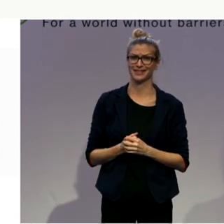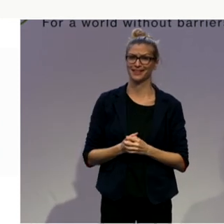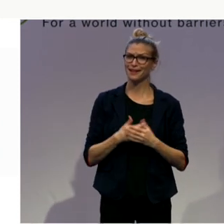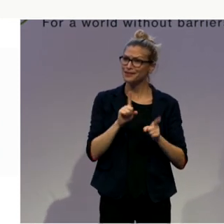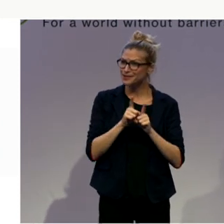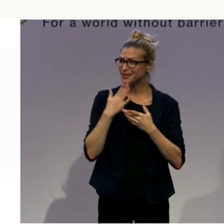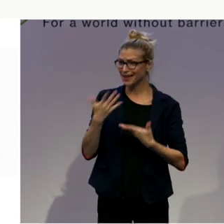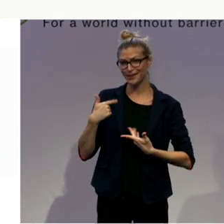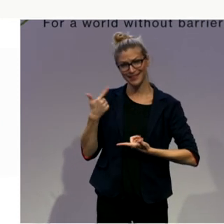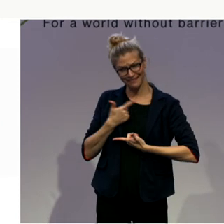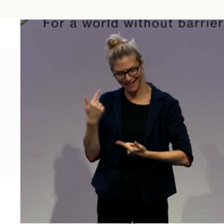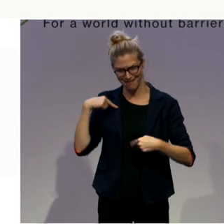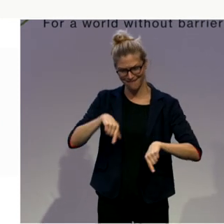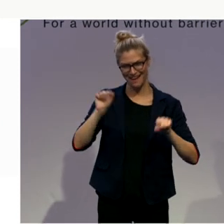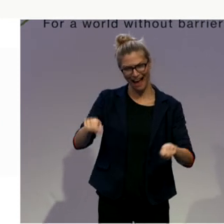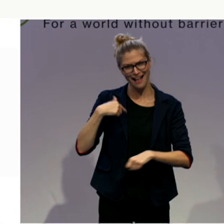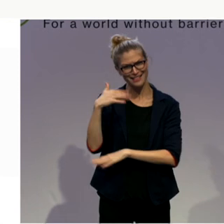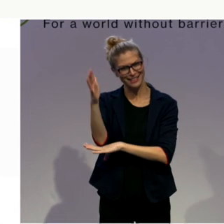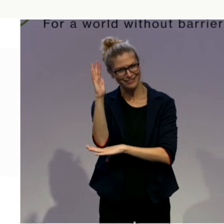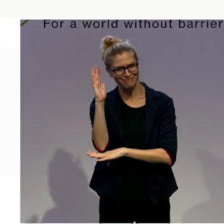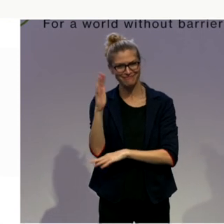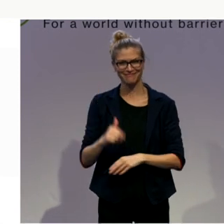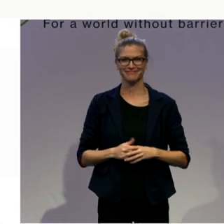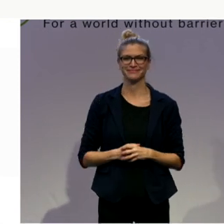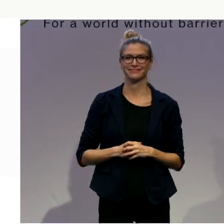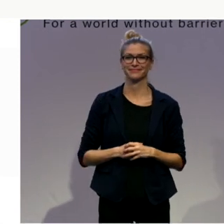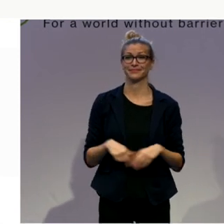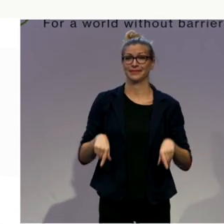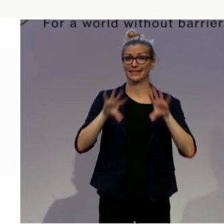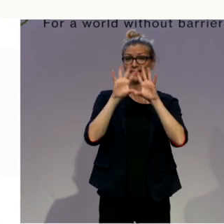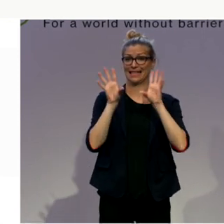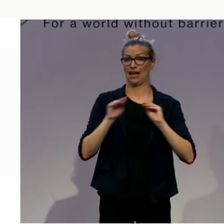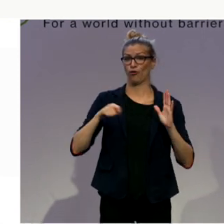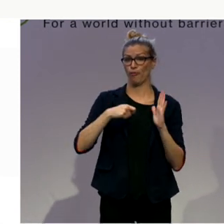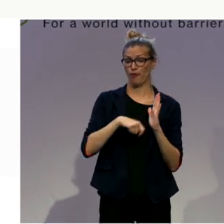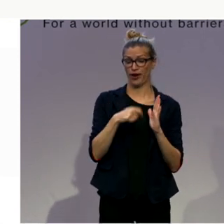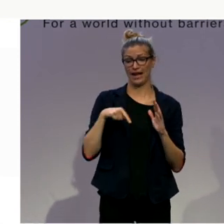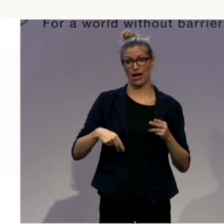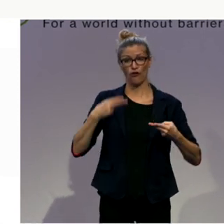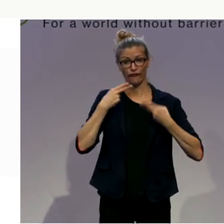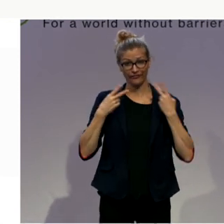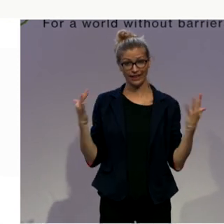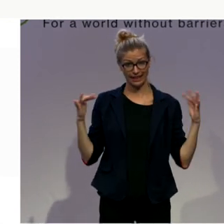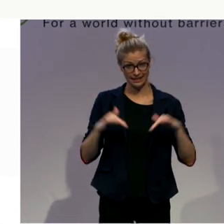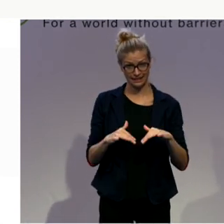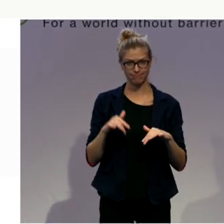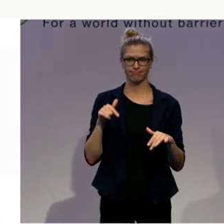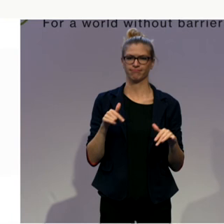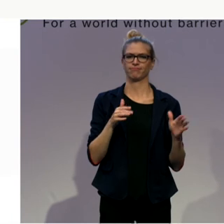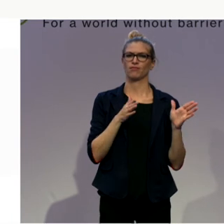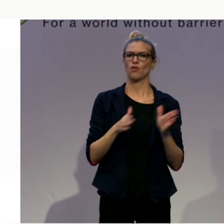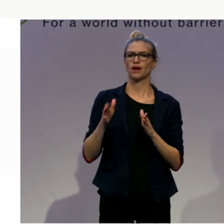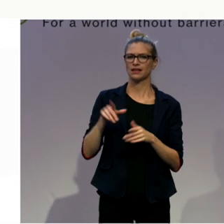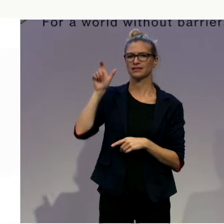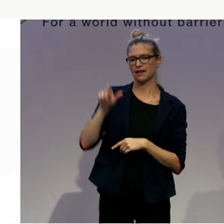you today. The Zero Project Conference in Vienna organized by Martin Essel Foundation